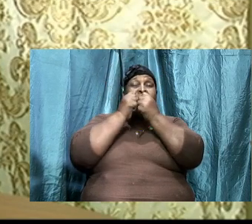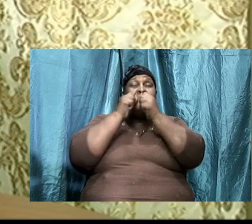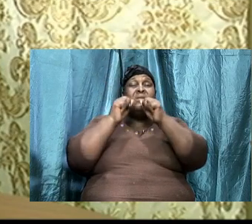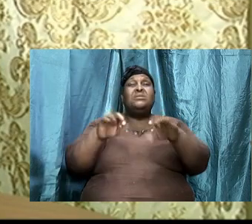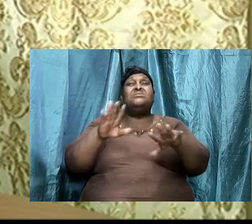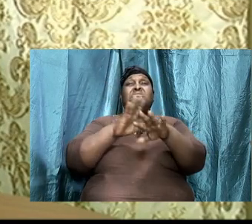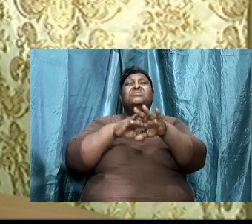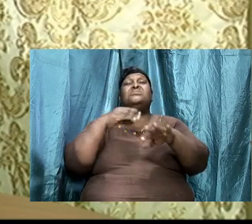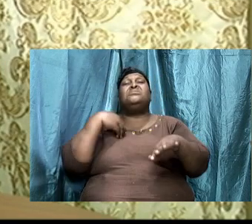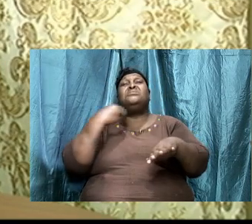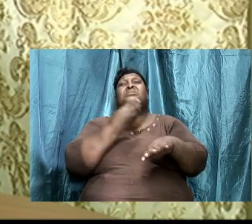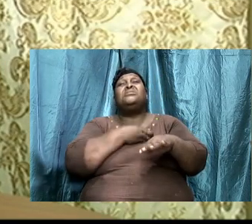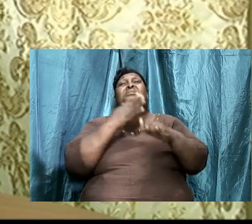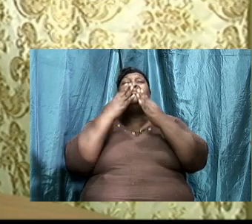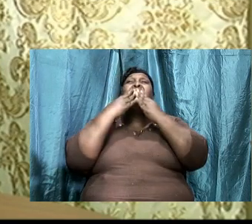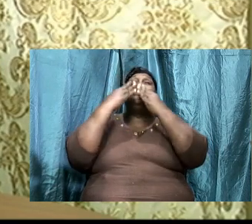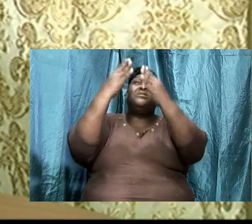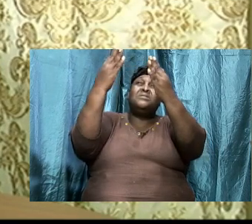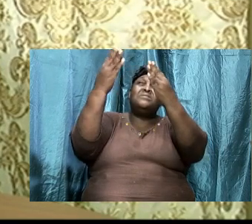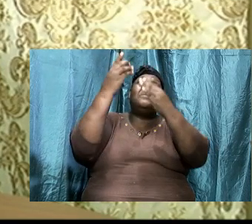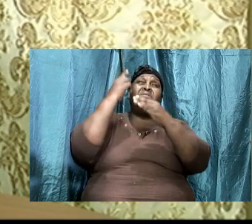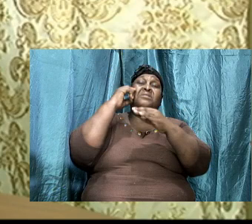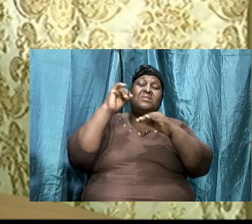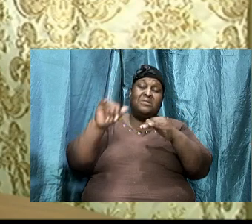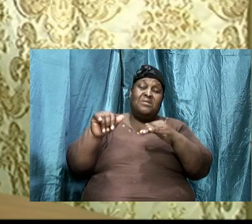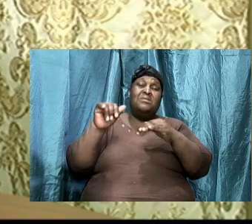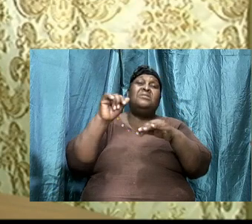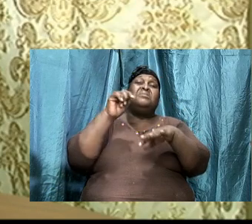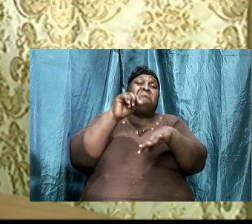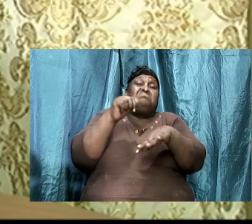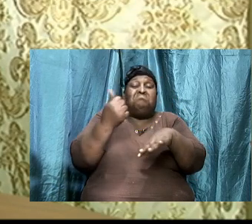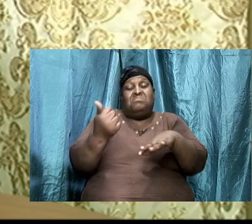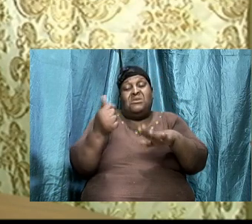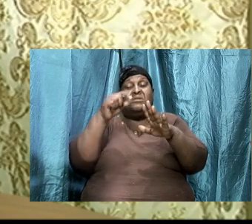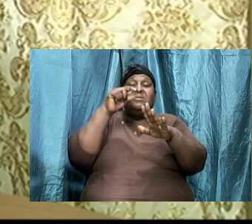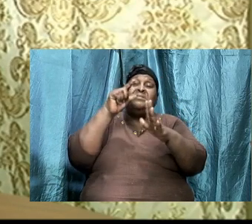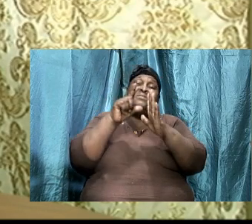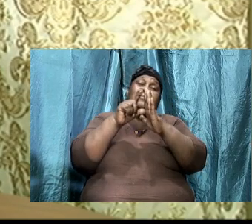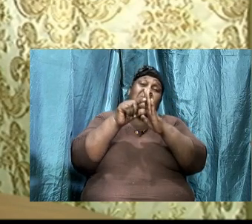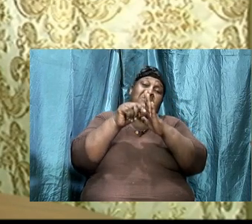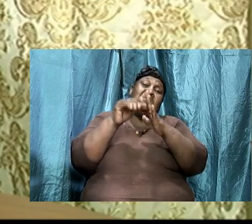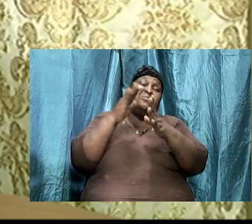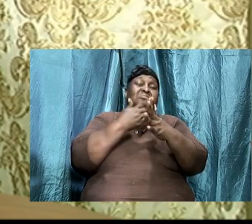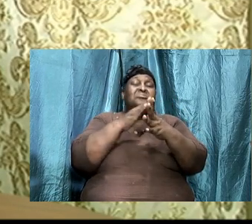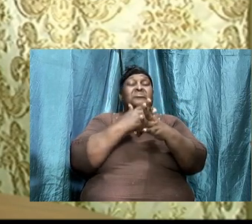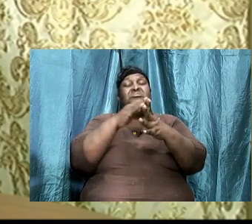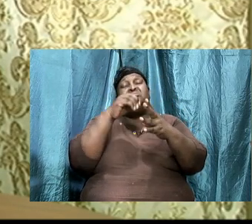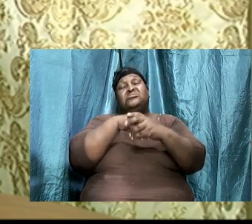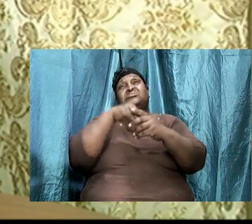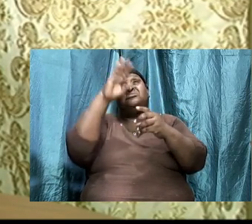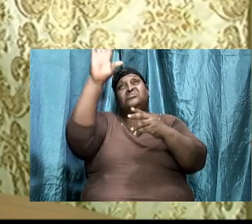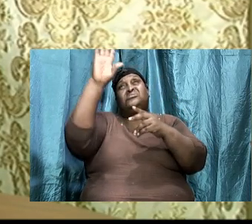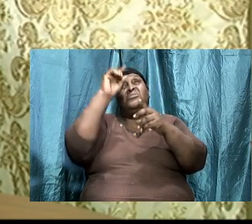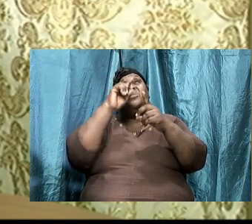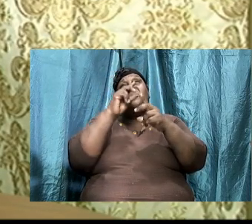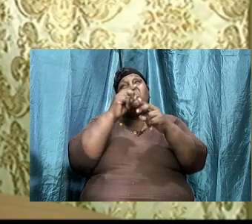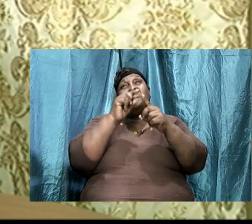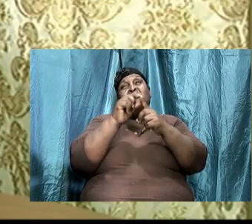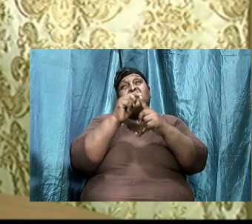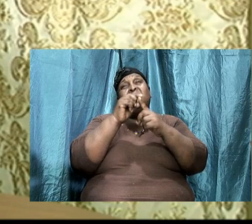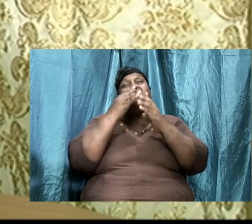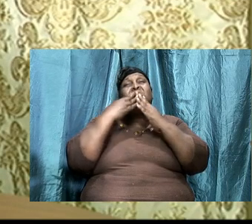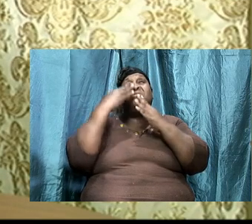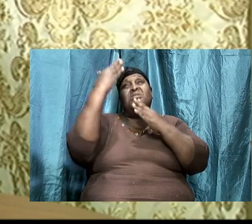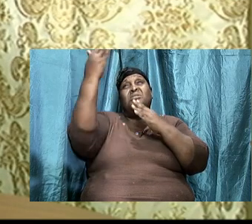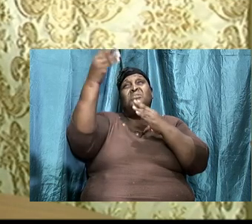We thank you, God, for yet again another moment, Lord, in which we can share in your Word. We want to thank you, God,